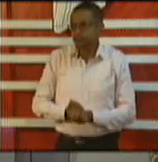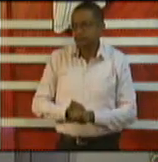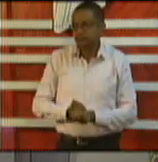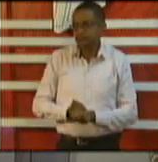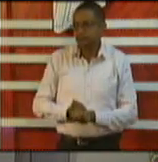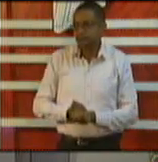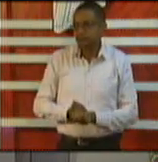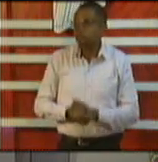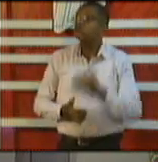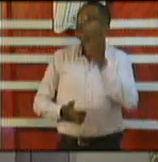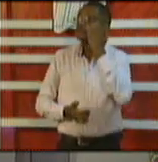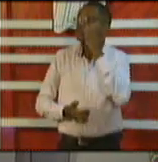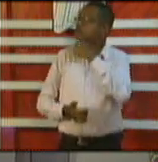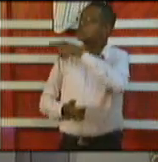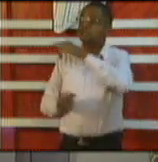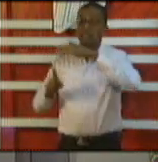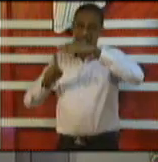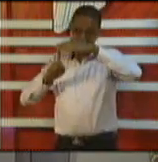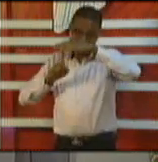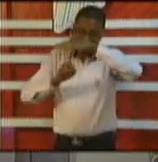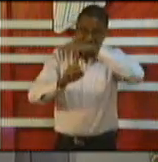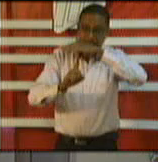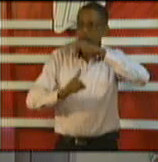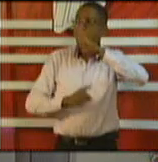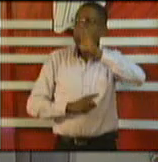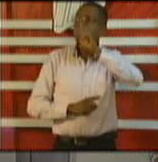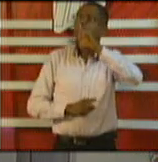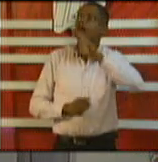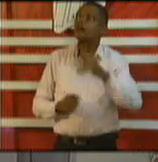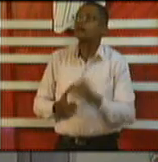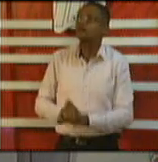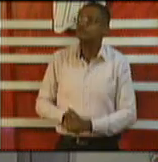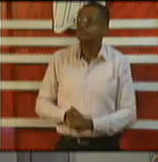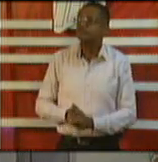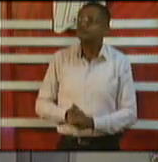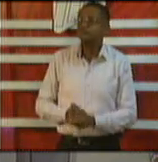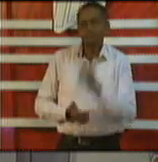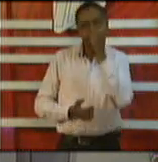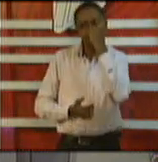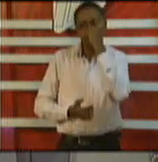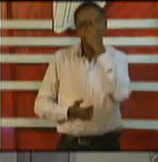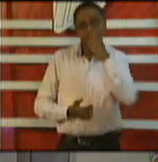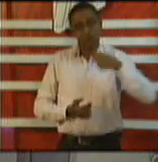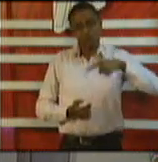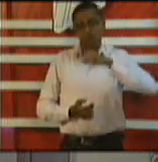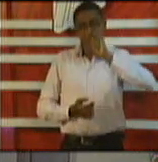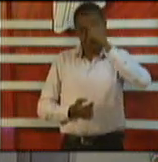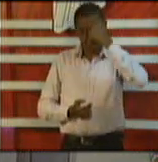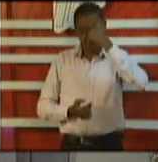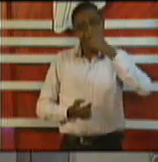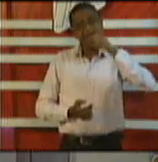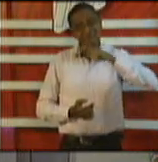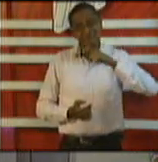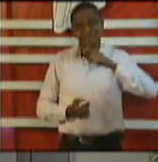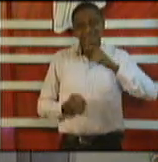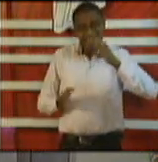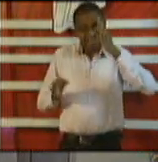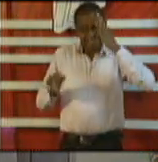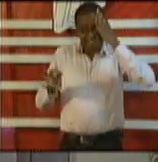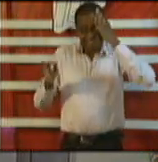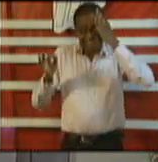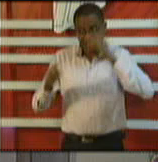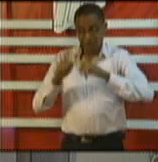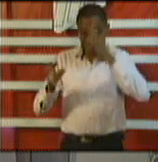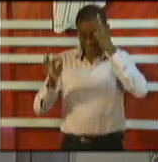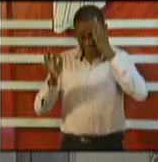go into a bar Rashad as a government we have to make very very difficult decisions and I